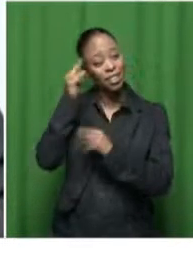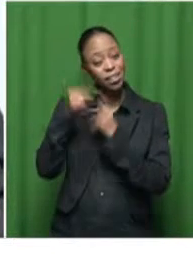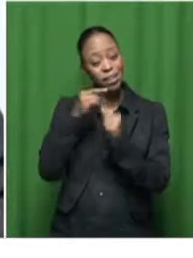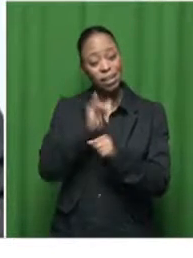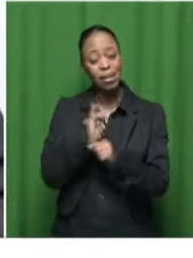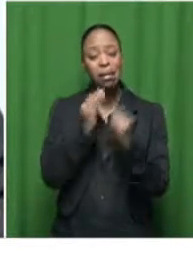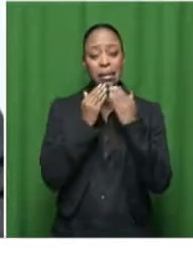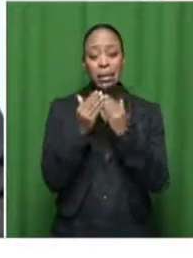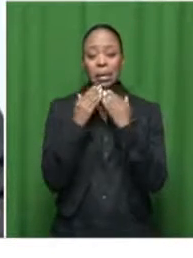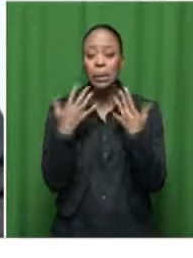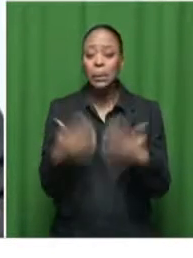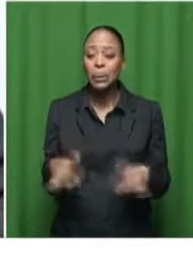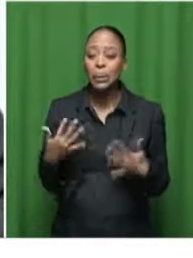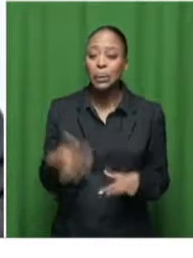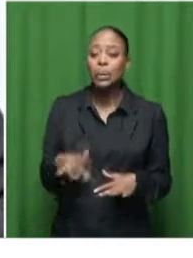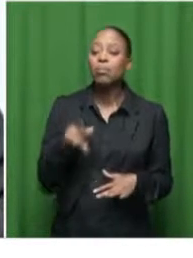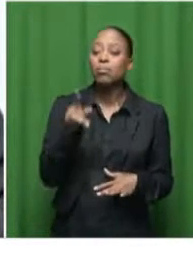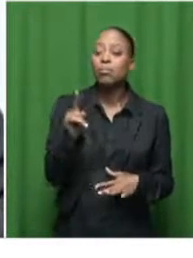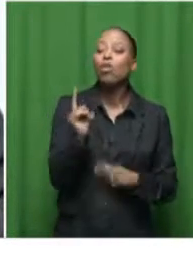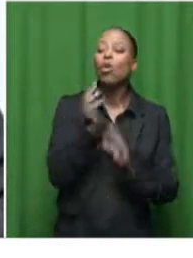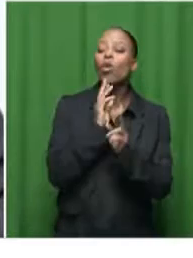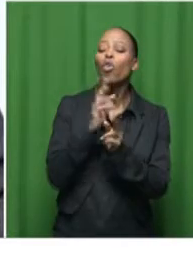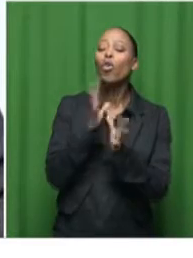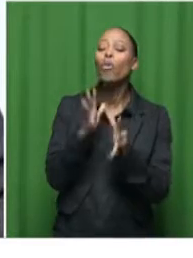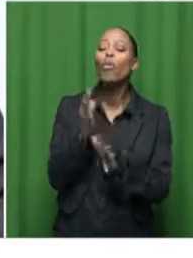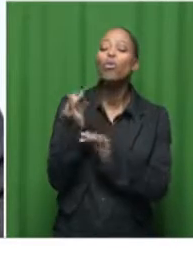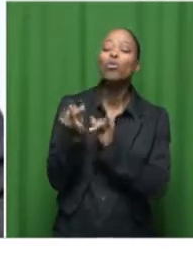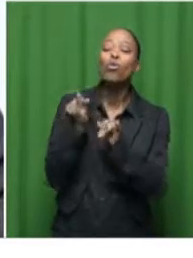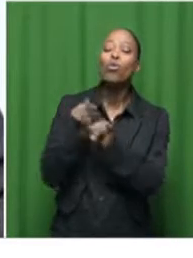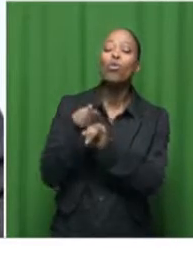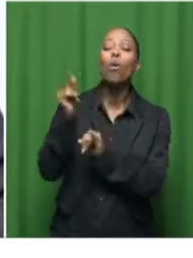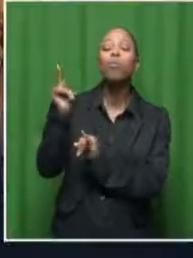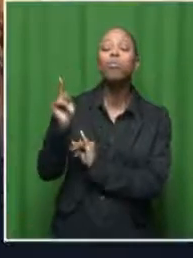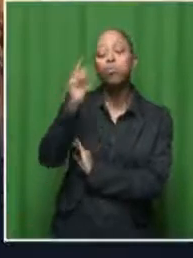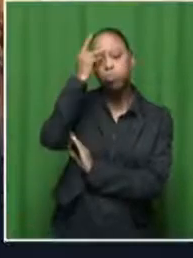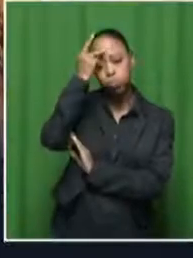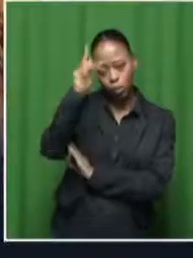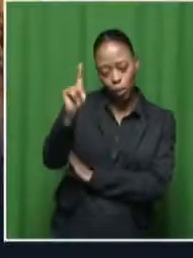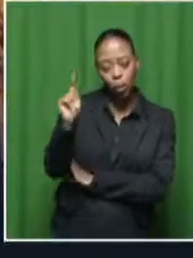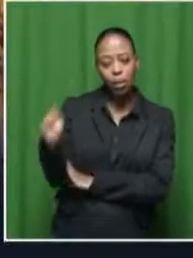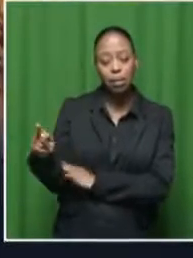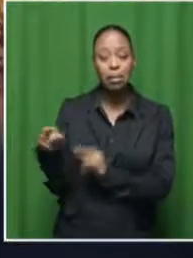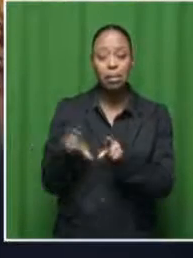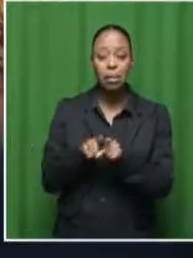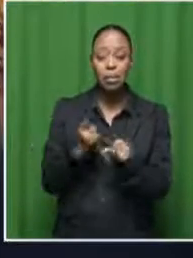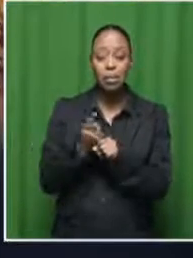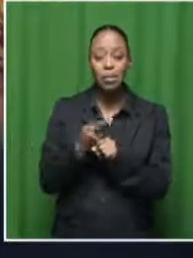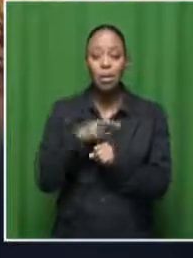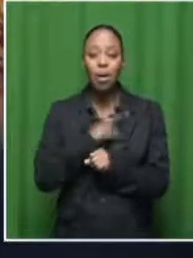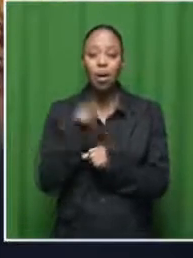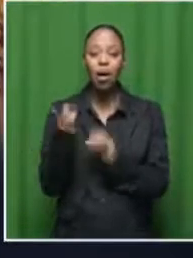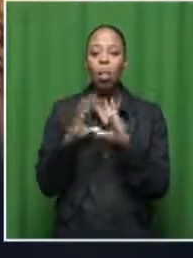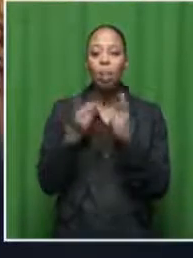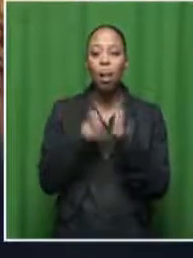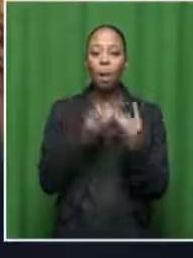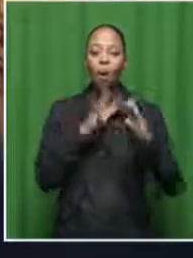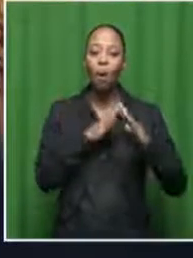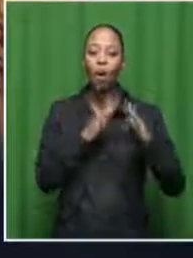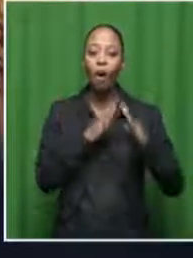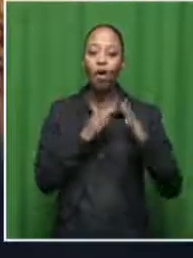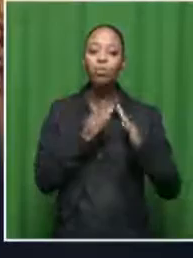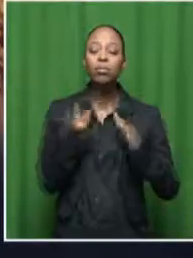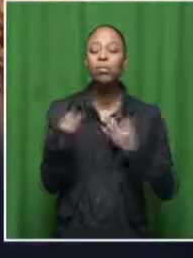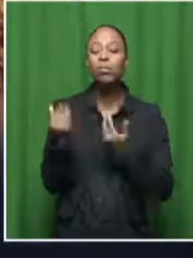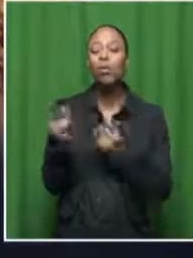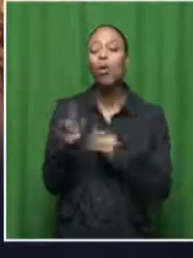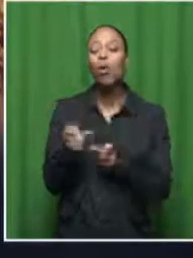thanks so much Kylie Kumalo is our international news reporter out in Pretoria and this is of course where the human settlements department is